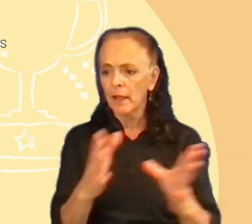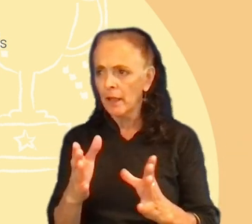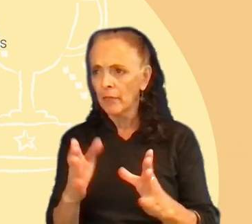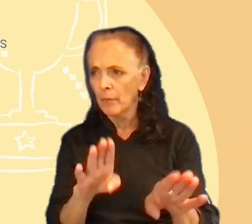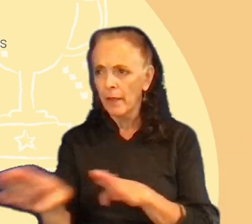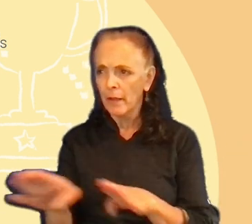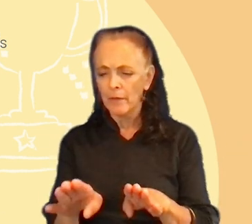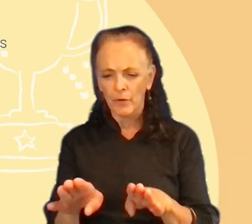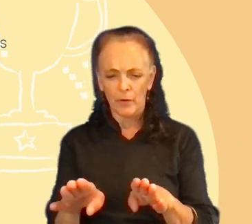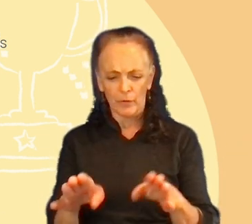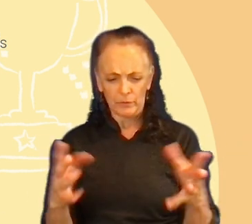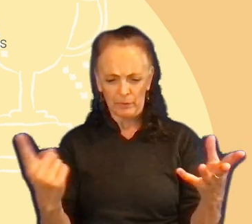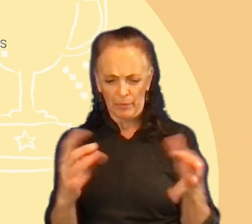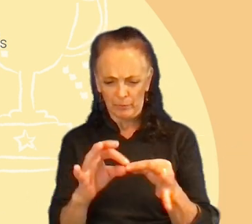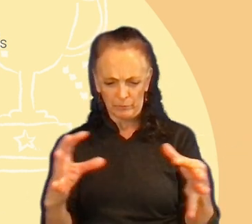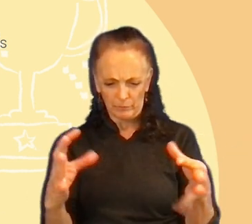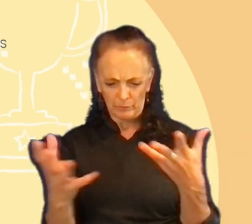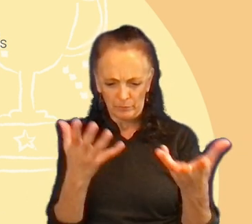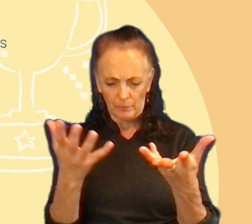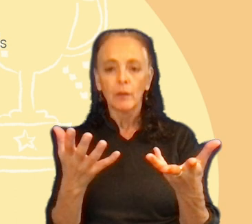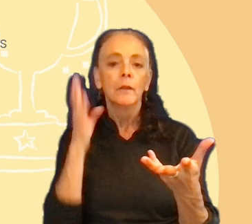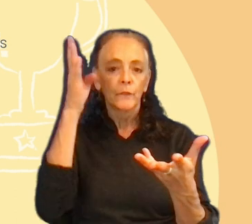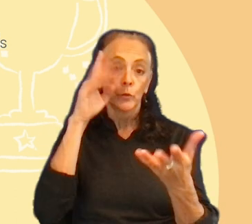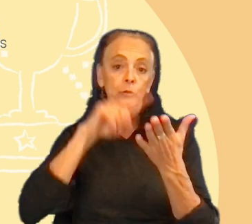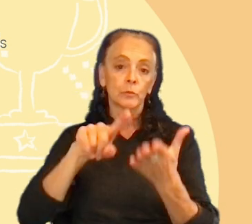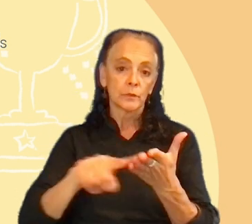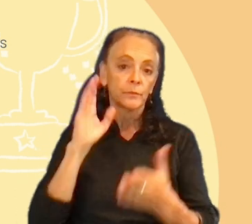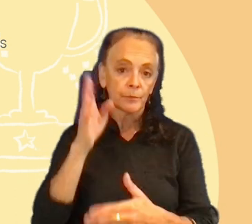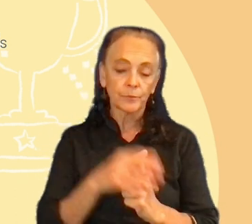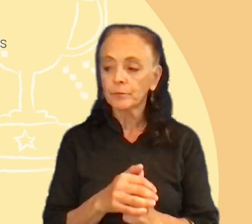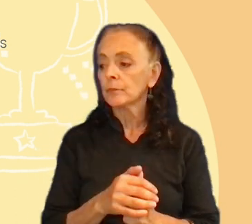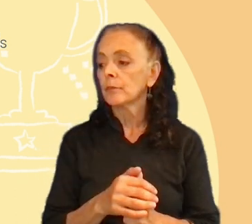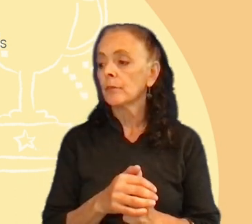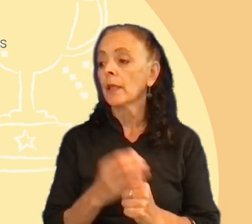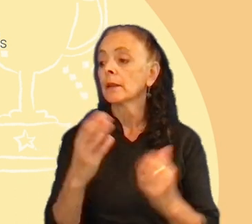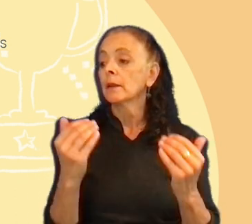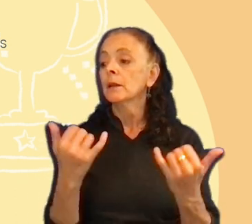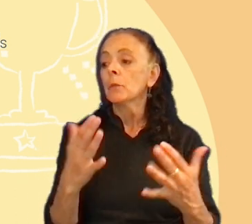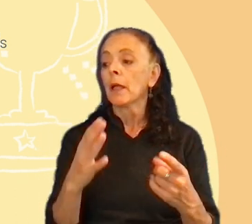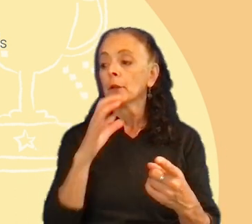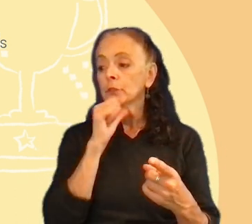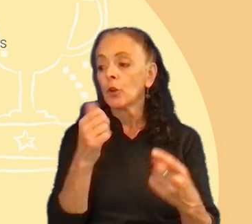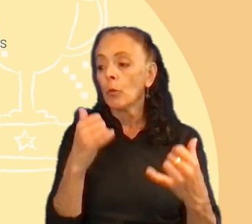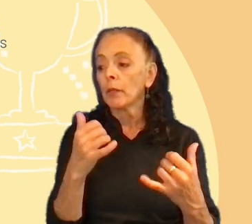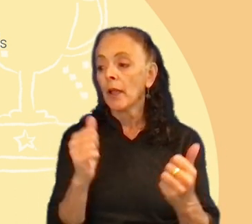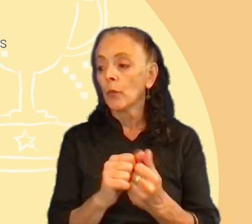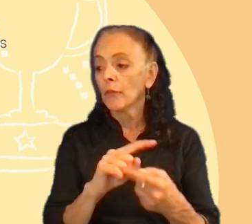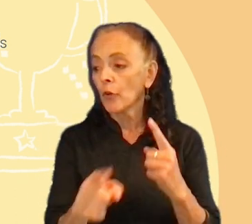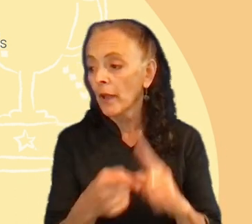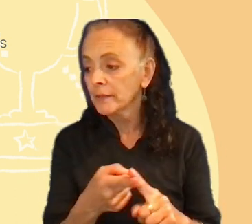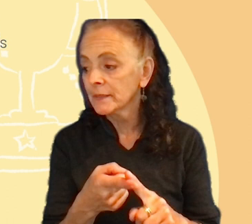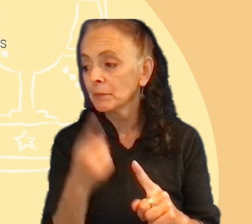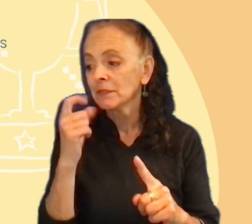behavior. It's something that for, for the future for us. And, uh, player, uh, don't play player with friends because they don't have friends